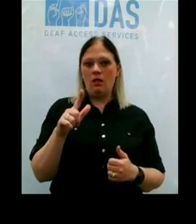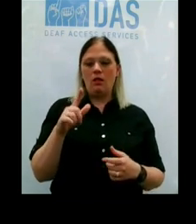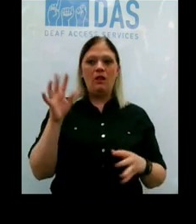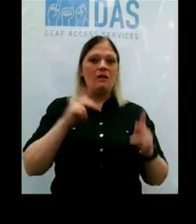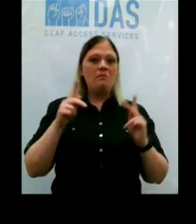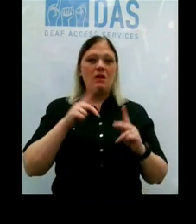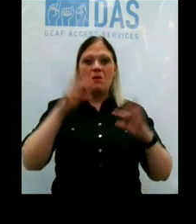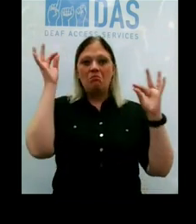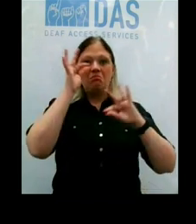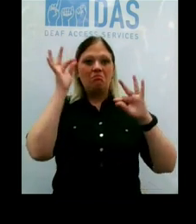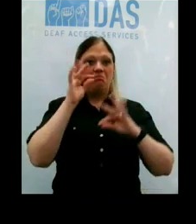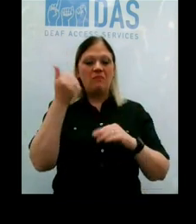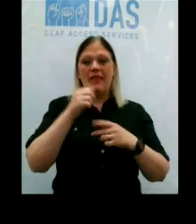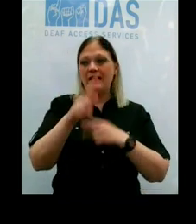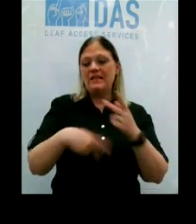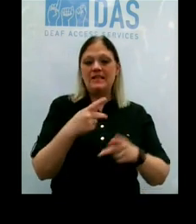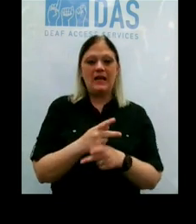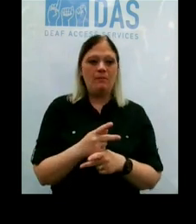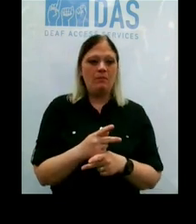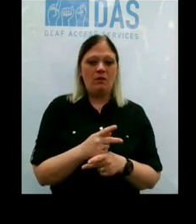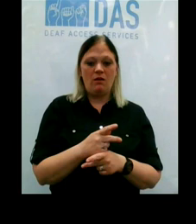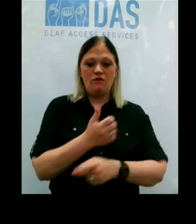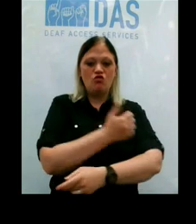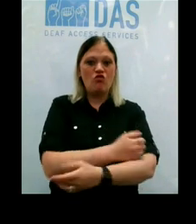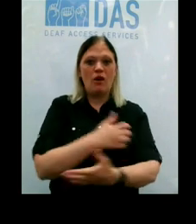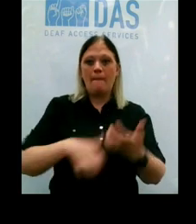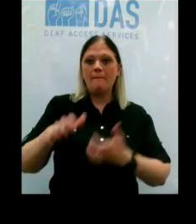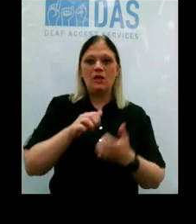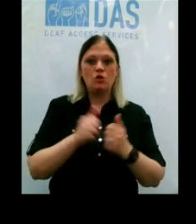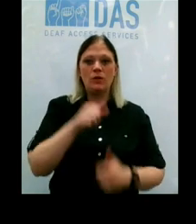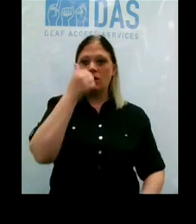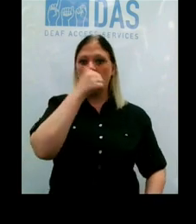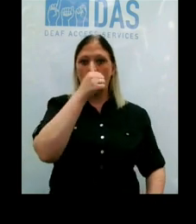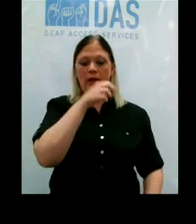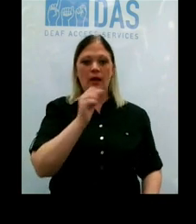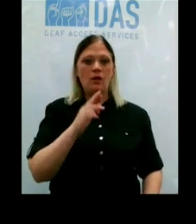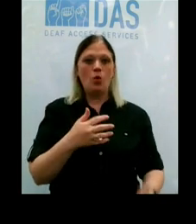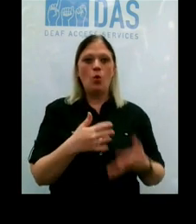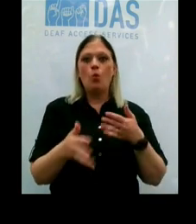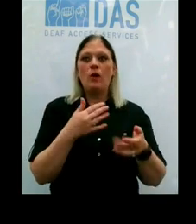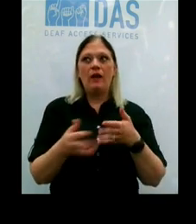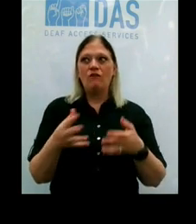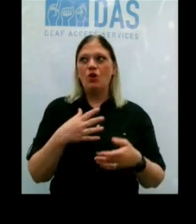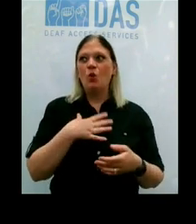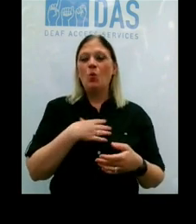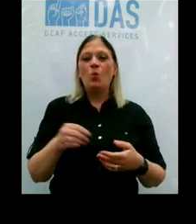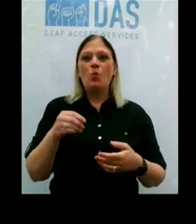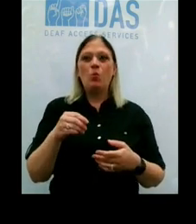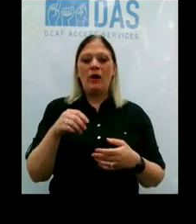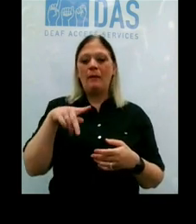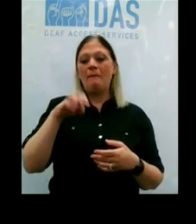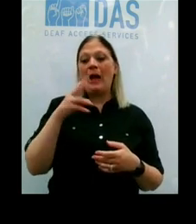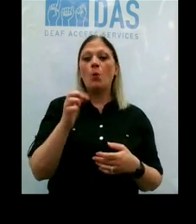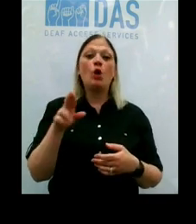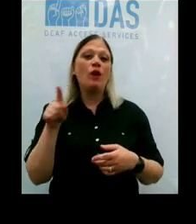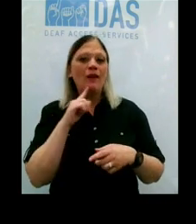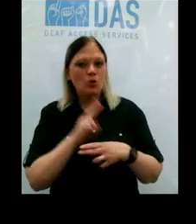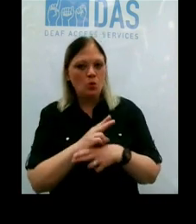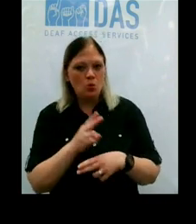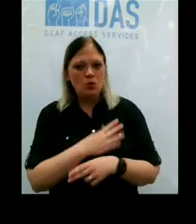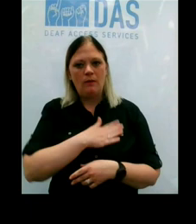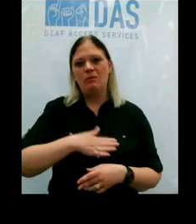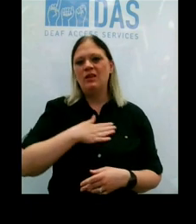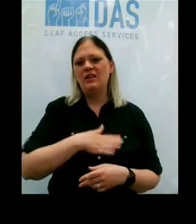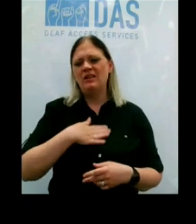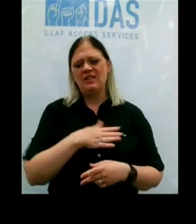is any type of fentanyl or opioid in the cocaine or whatever white powder that they're using. So please, please, please, please be